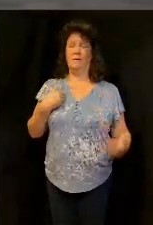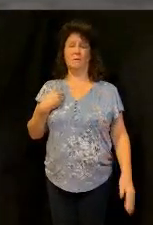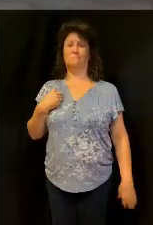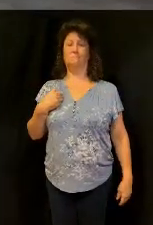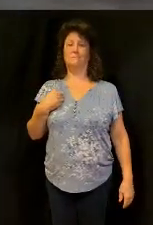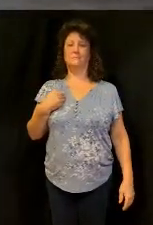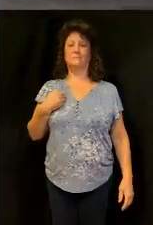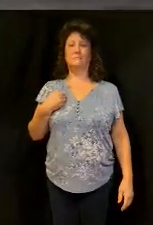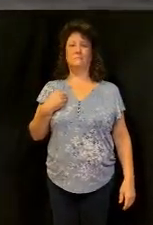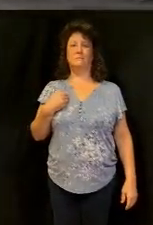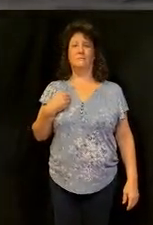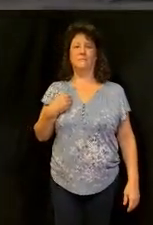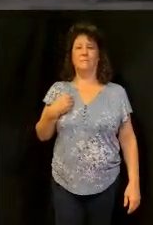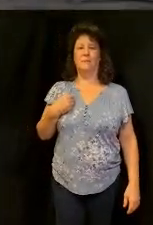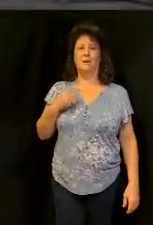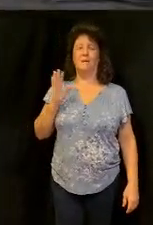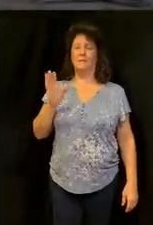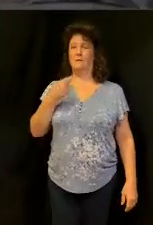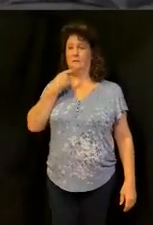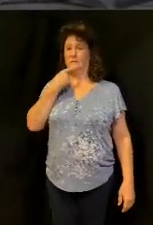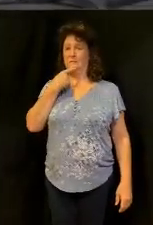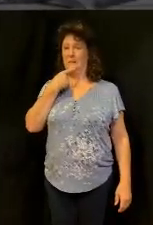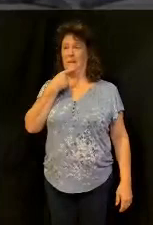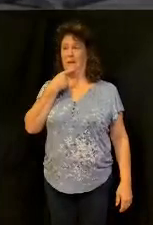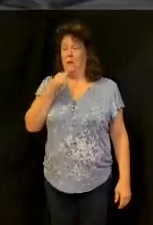I'm not saying I won't, I'm just saying I've never had it.